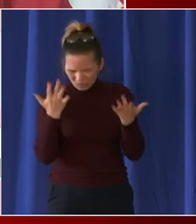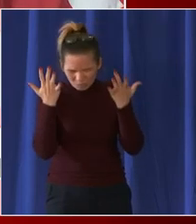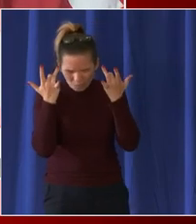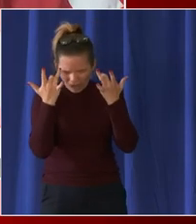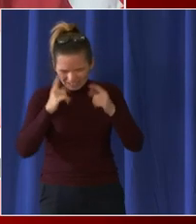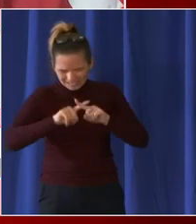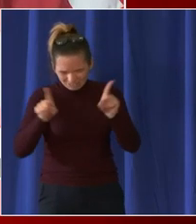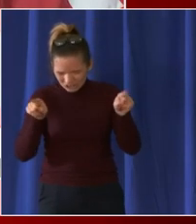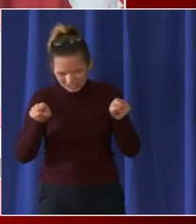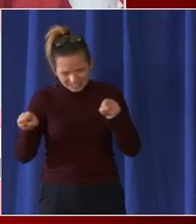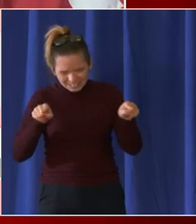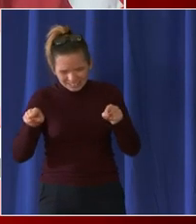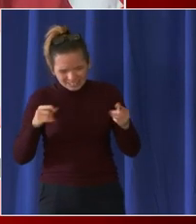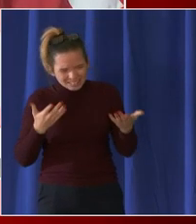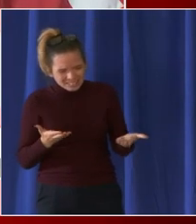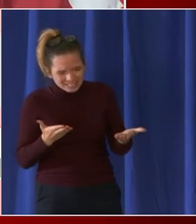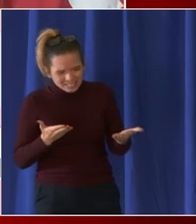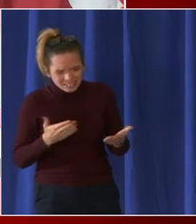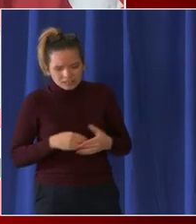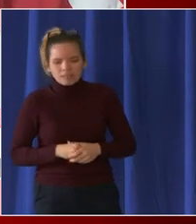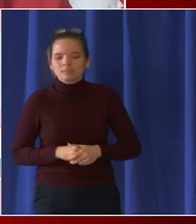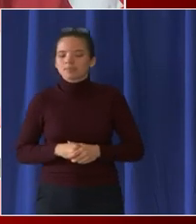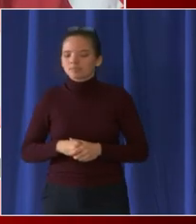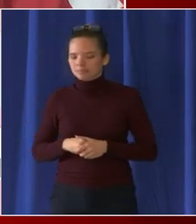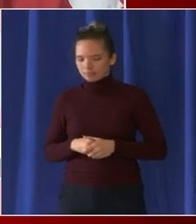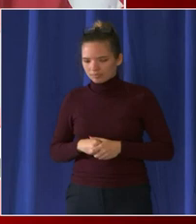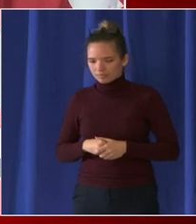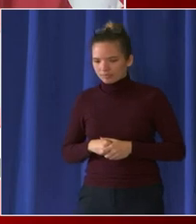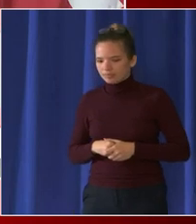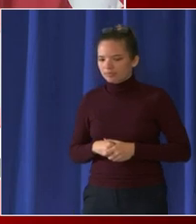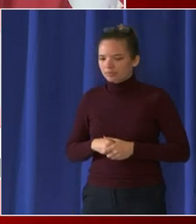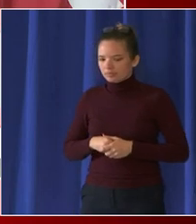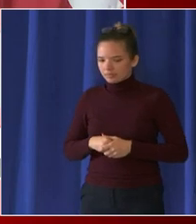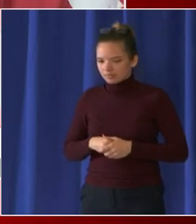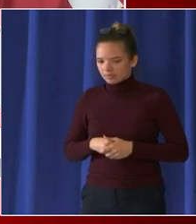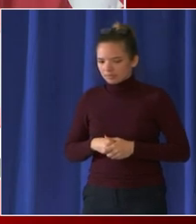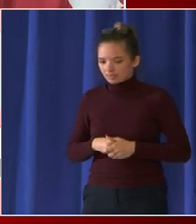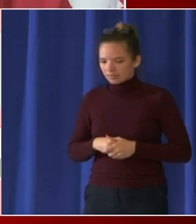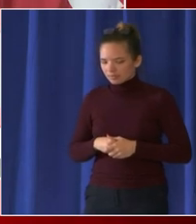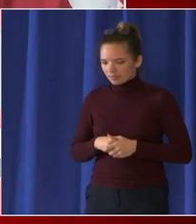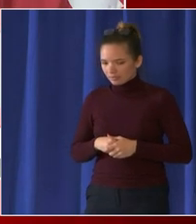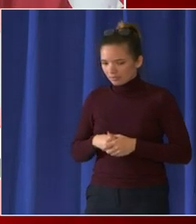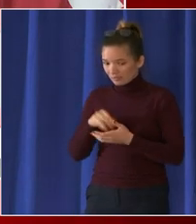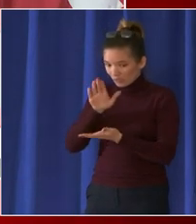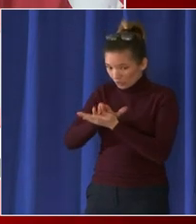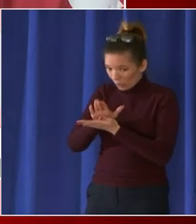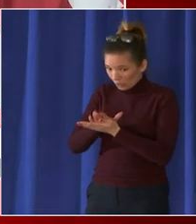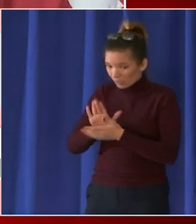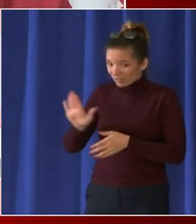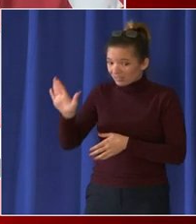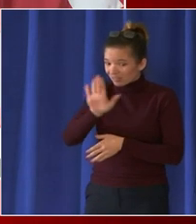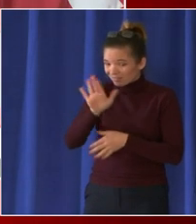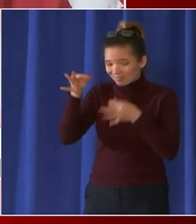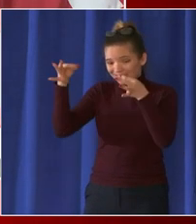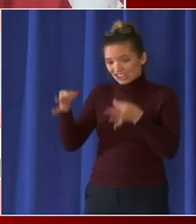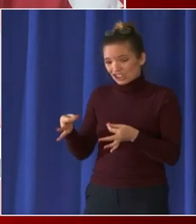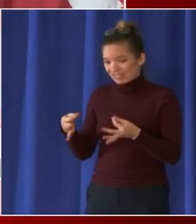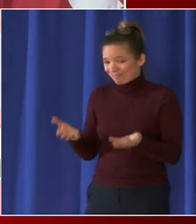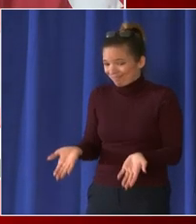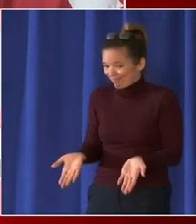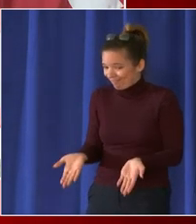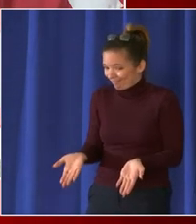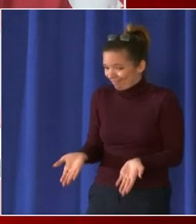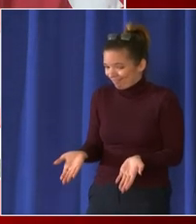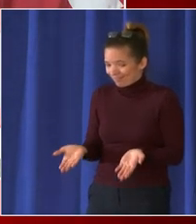staff the the classes and the buildings and it could be we said from the beginning it could be different for every school